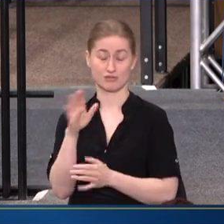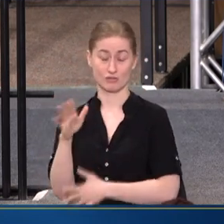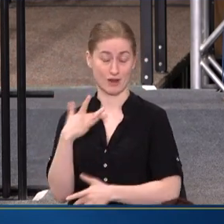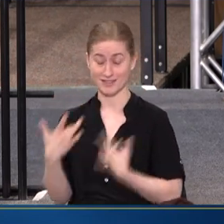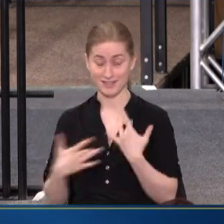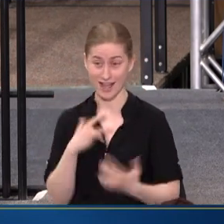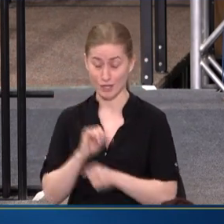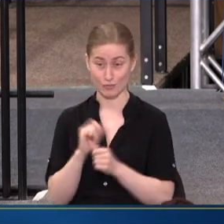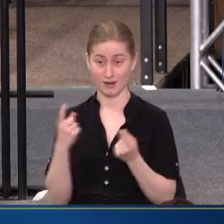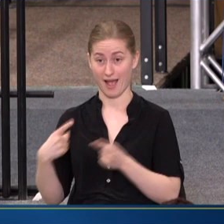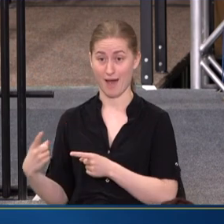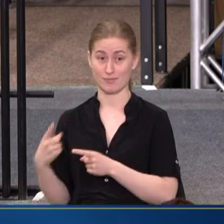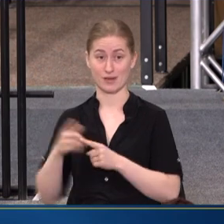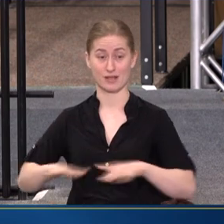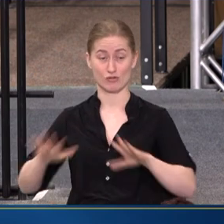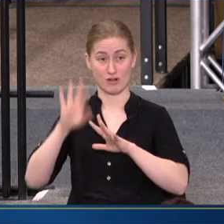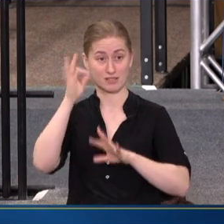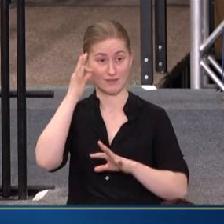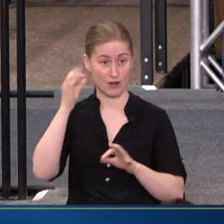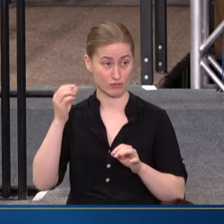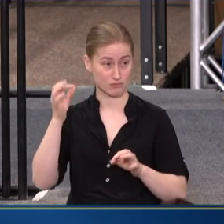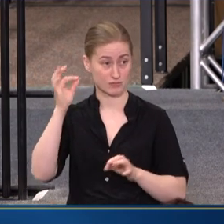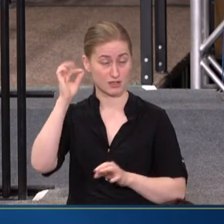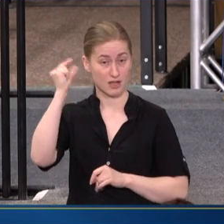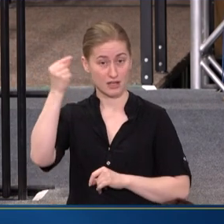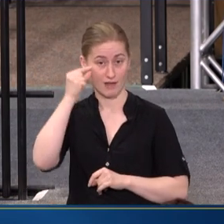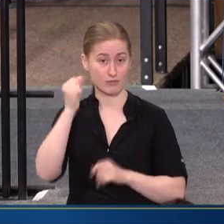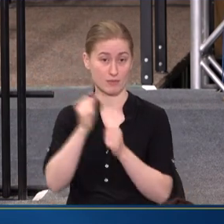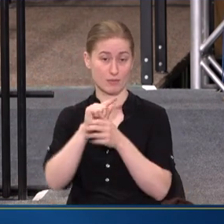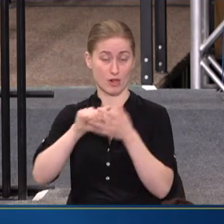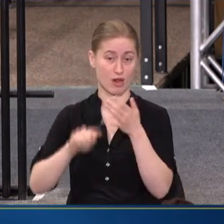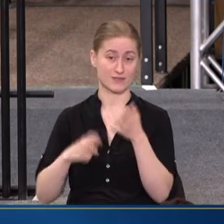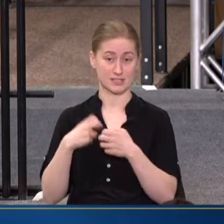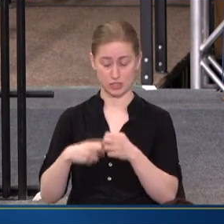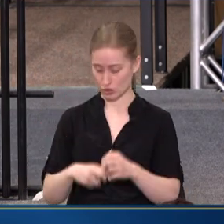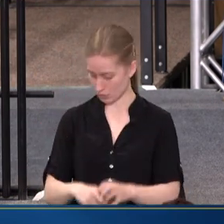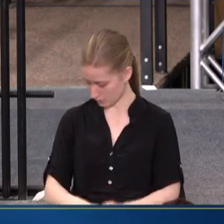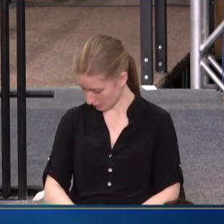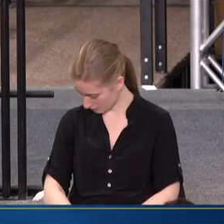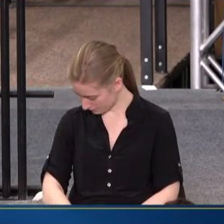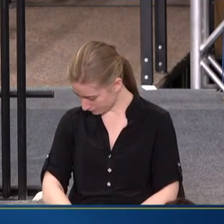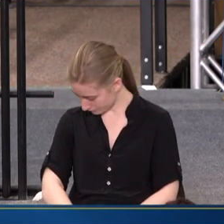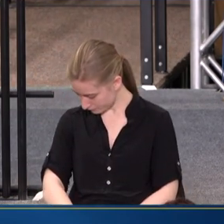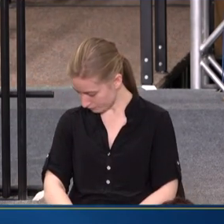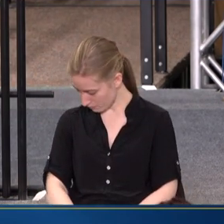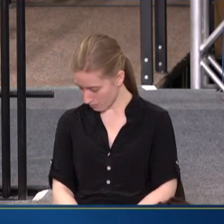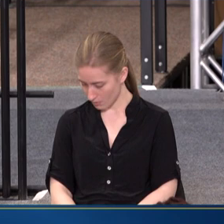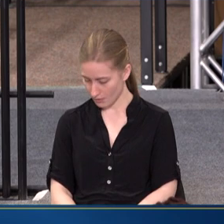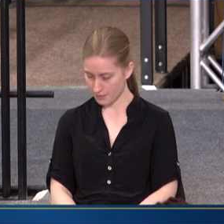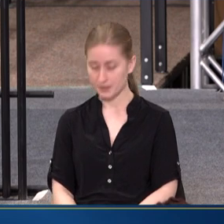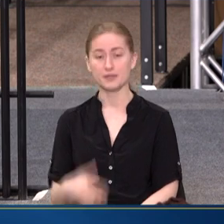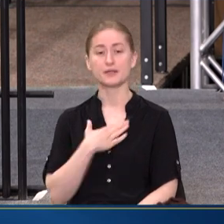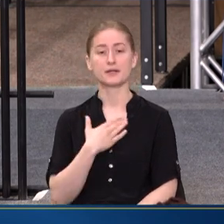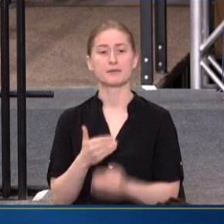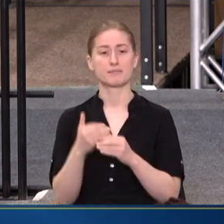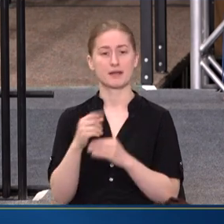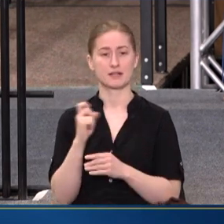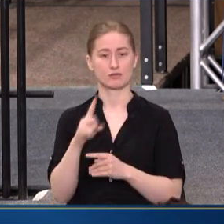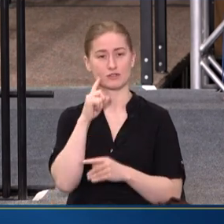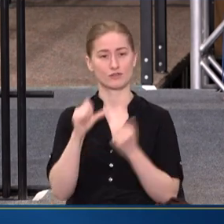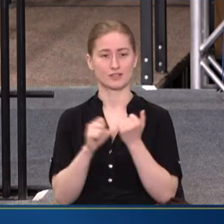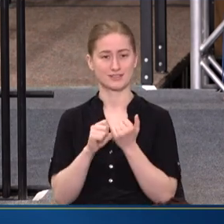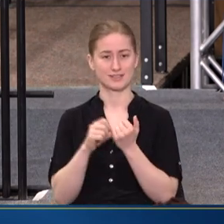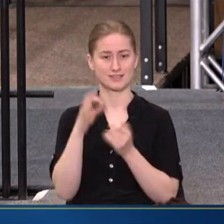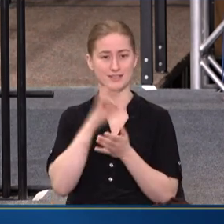EXCITING WORK HAPPENING ACROSS THE FEDERAL GOVERNMENT ON ALL OF THESE ISSUES. MY NEXT QUESTION IS FOR ASSISTANT